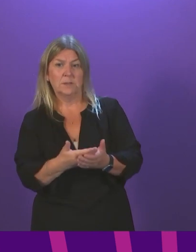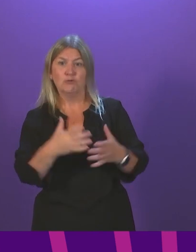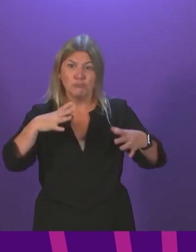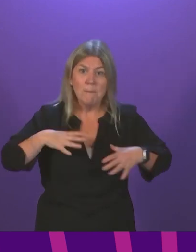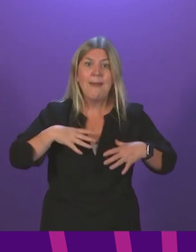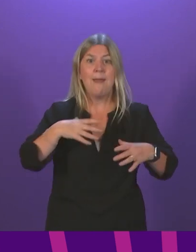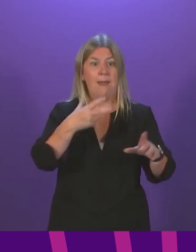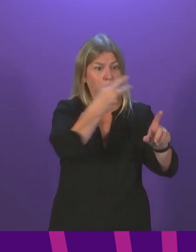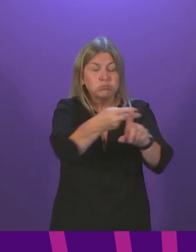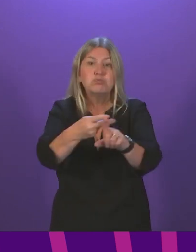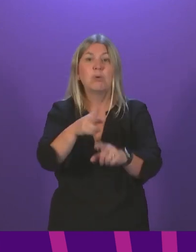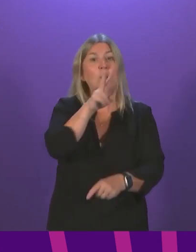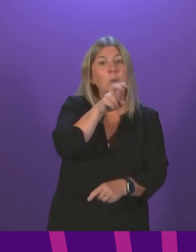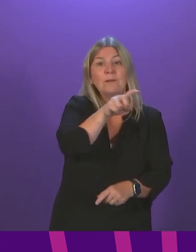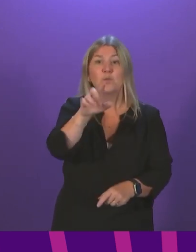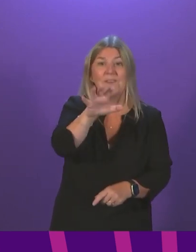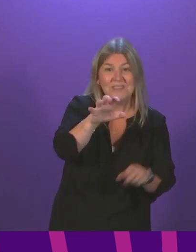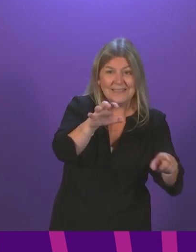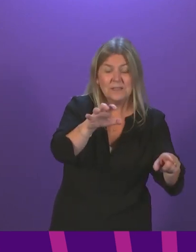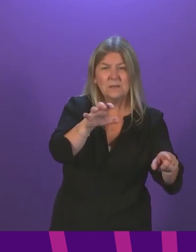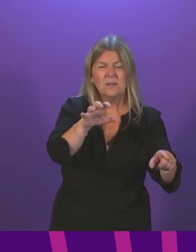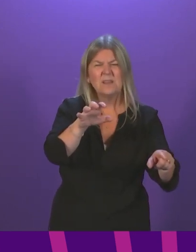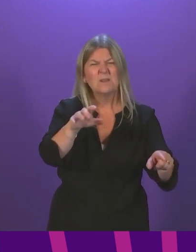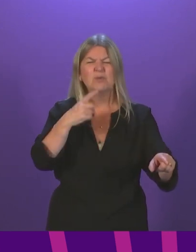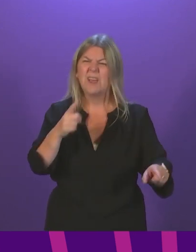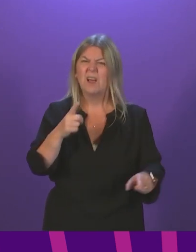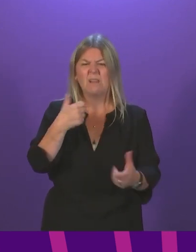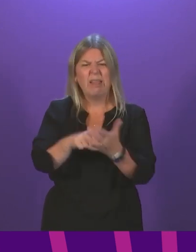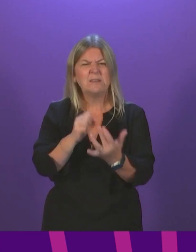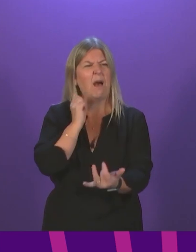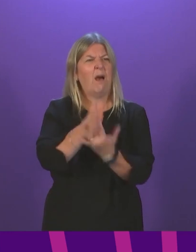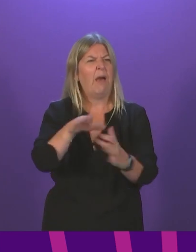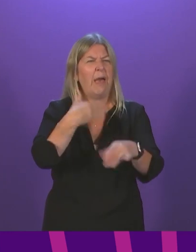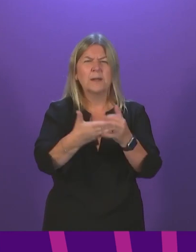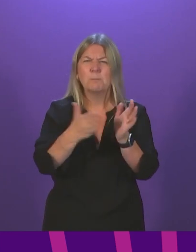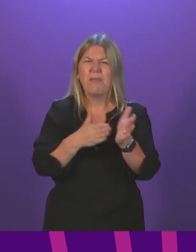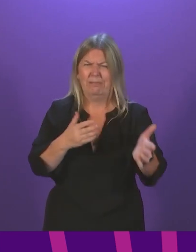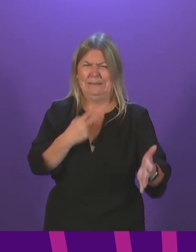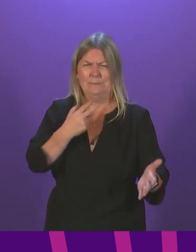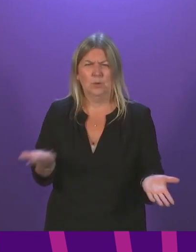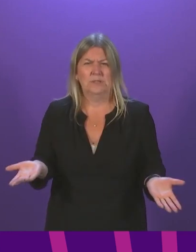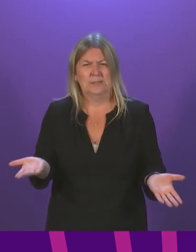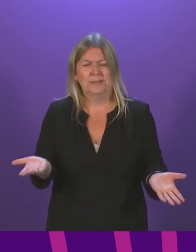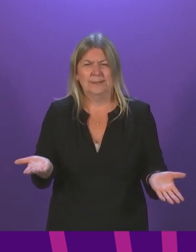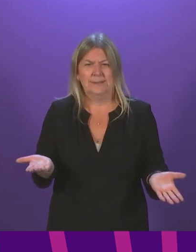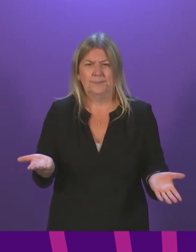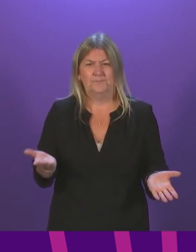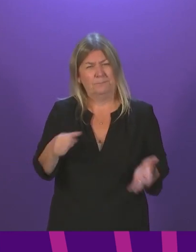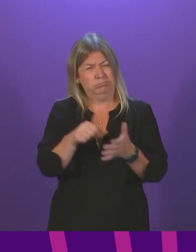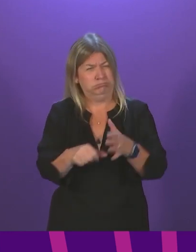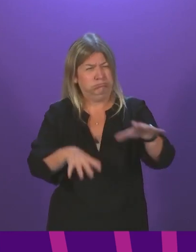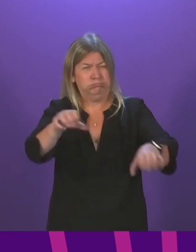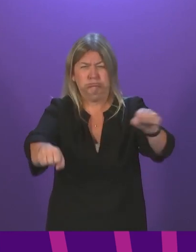So the news that letters are only going to go out from the end of this month is a bit disappointing. As we get to those harder to reach people,